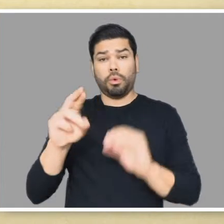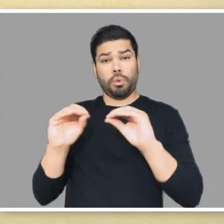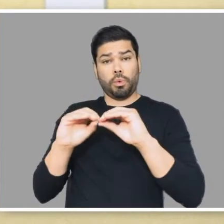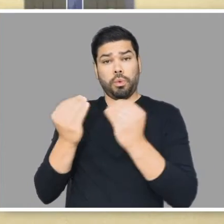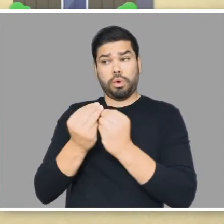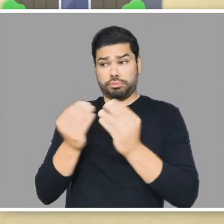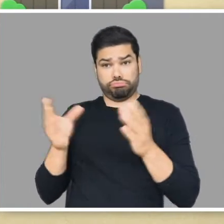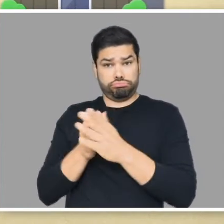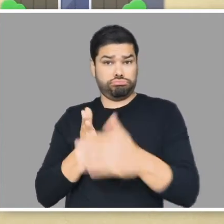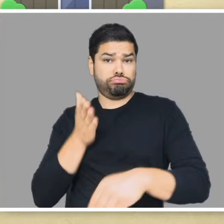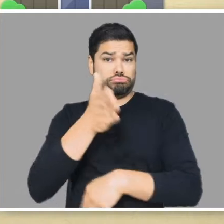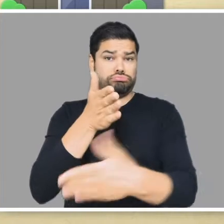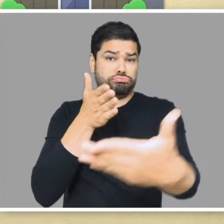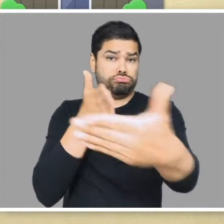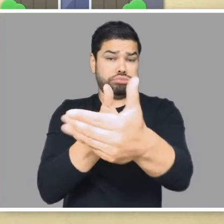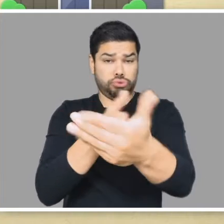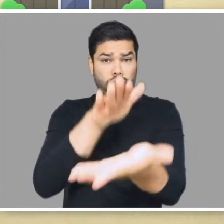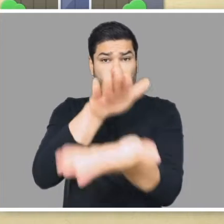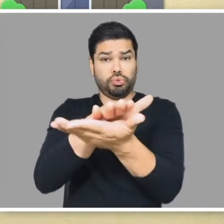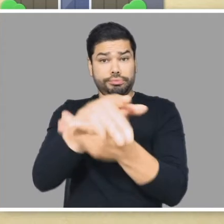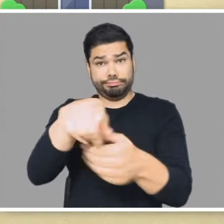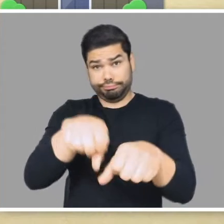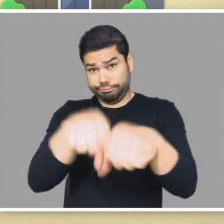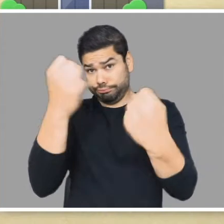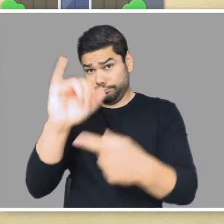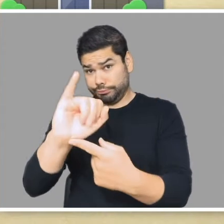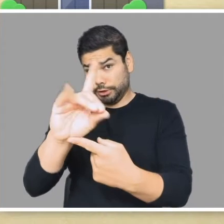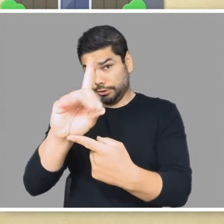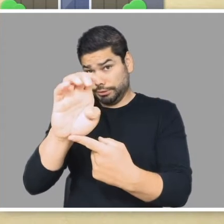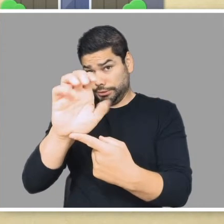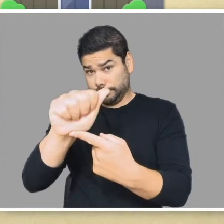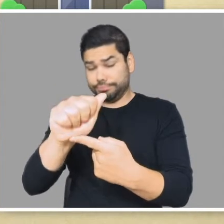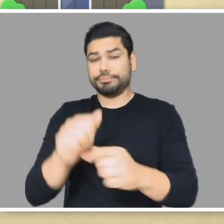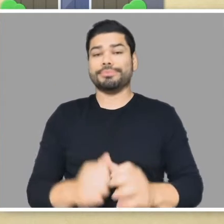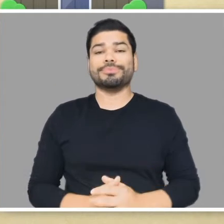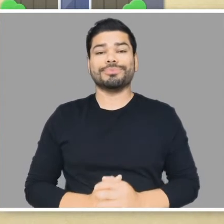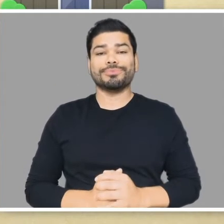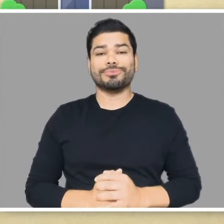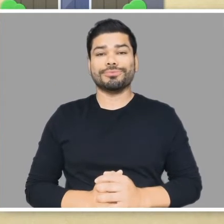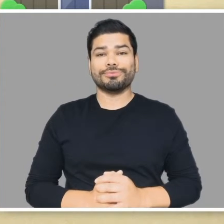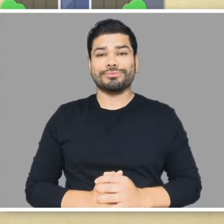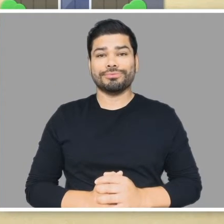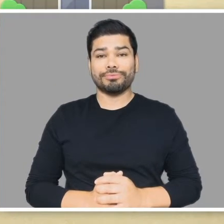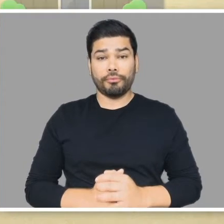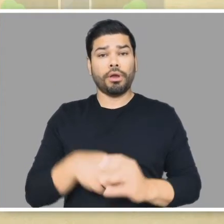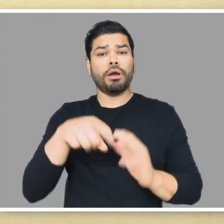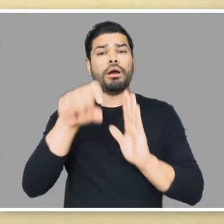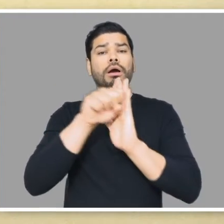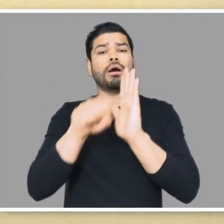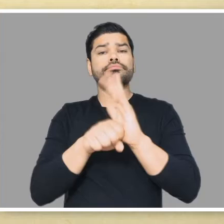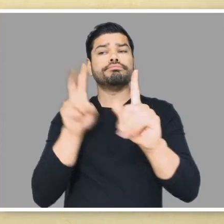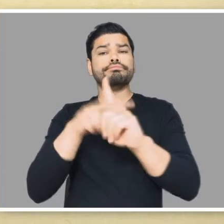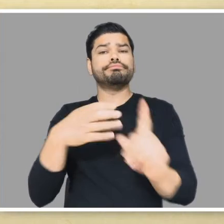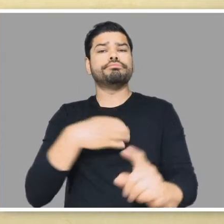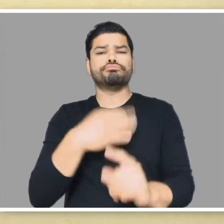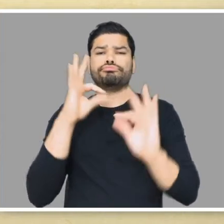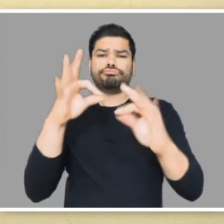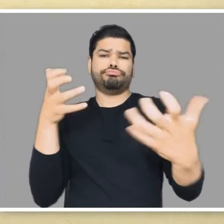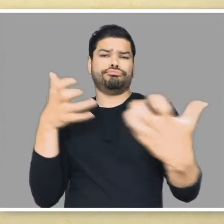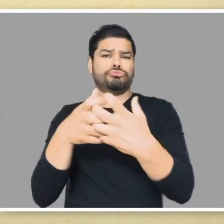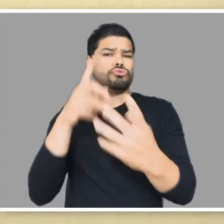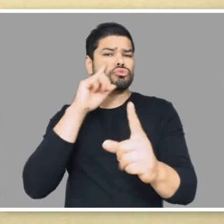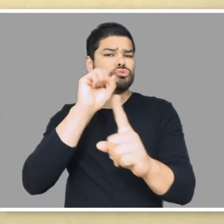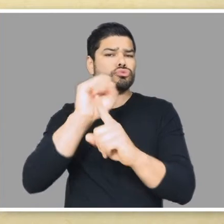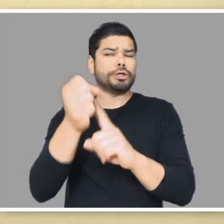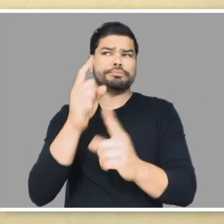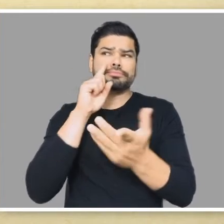or organization that suspects a school violated the IDEA. State complaints are best suited for situations